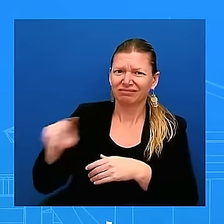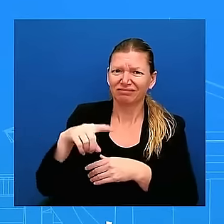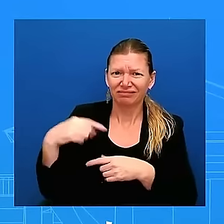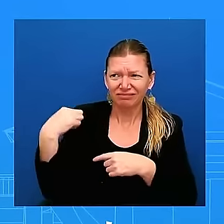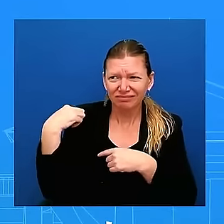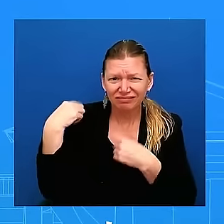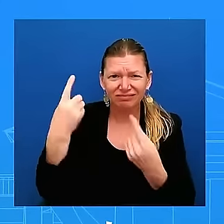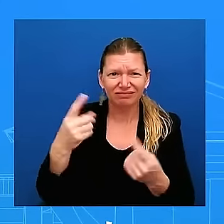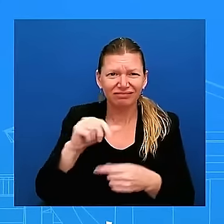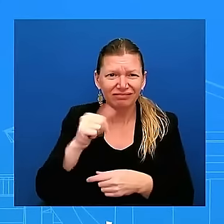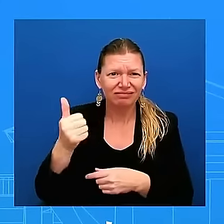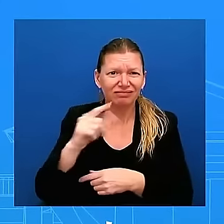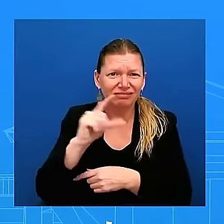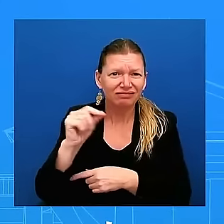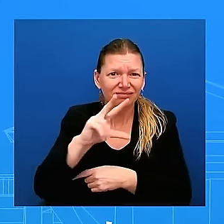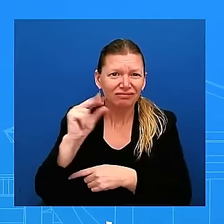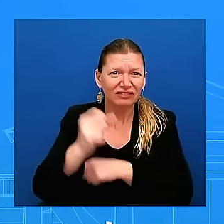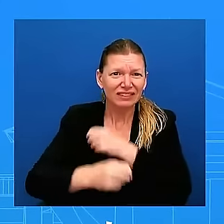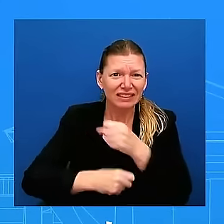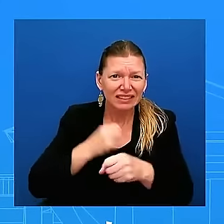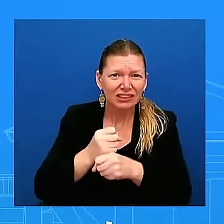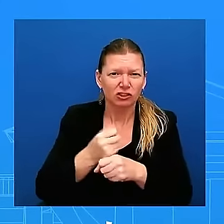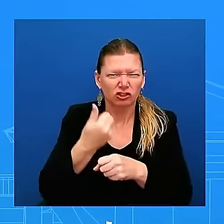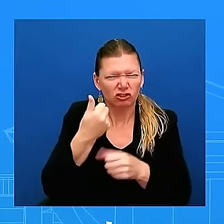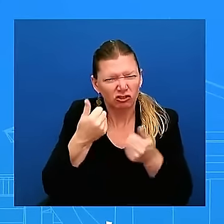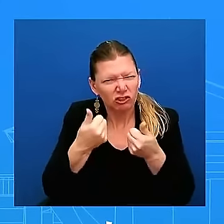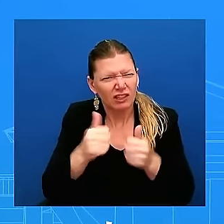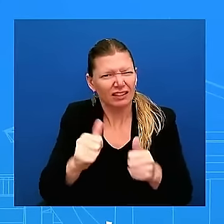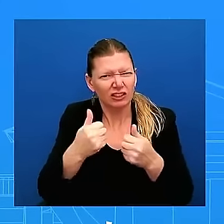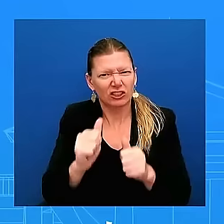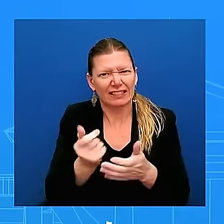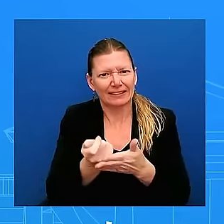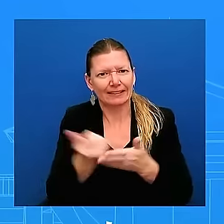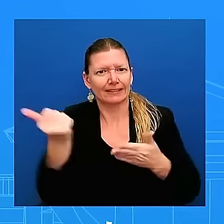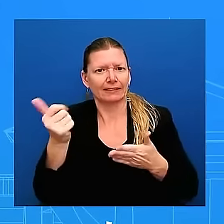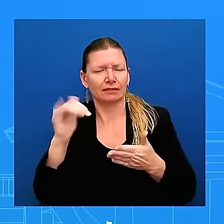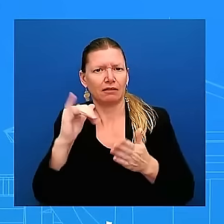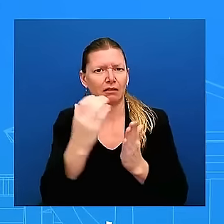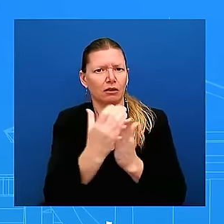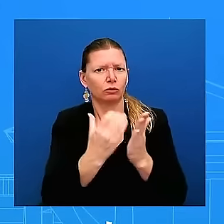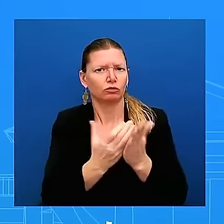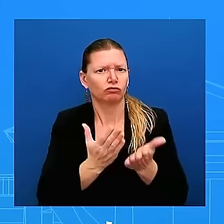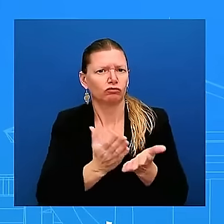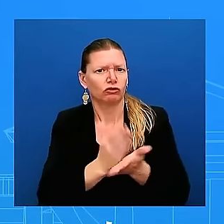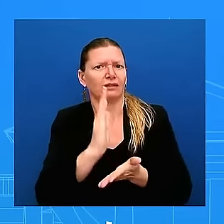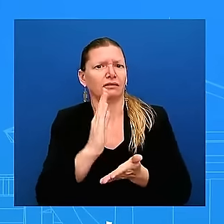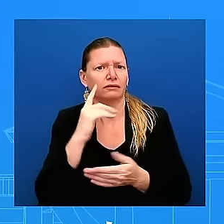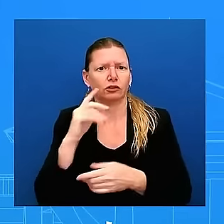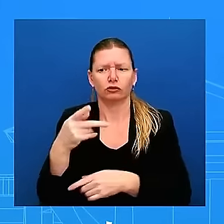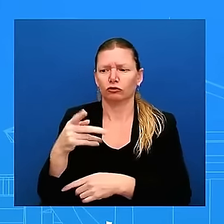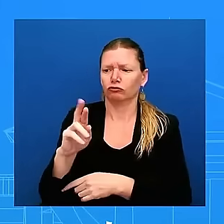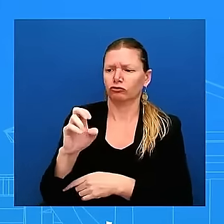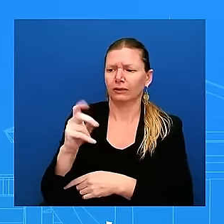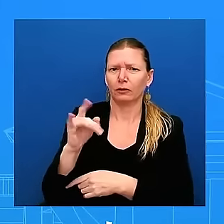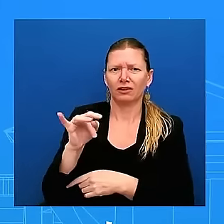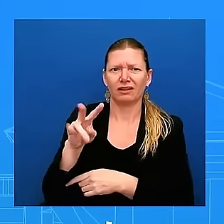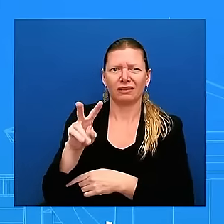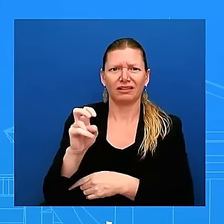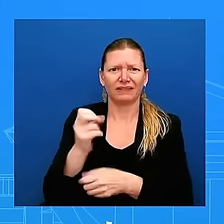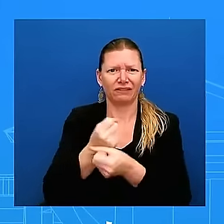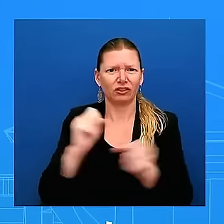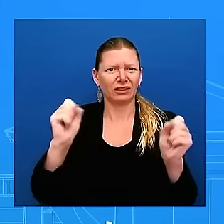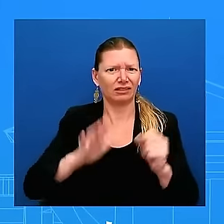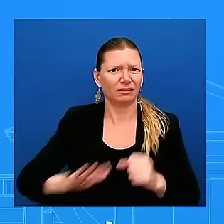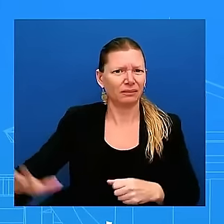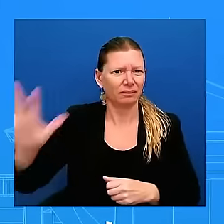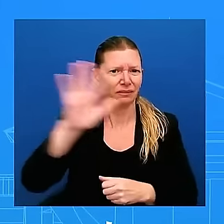to choose and undermine reproductive freedom everywhere when Roe v. was overturned Republican elected officials got what they wanted